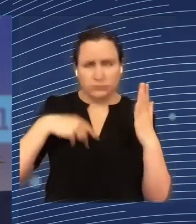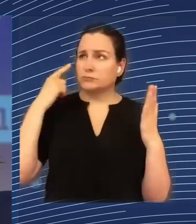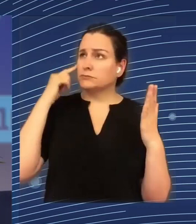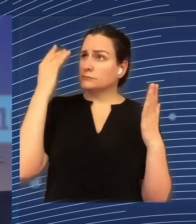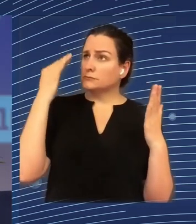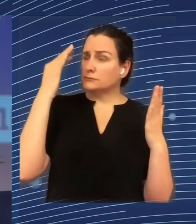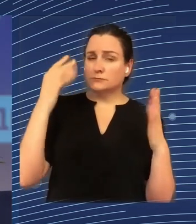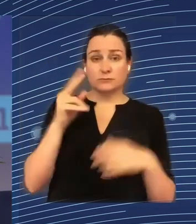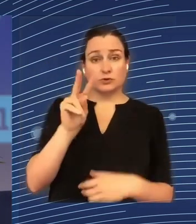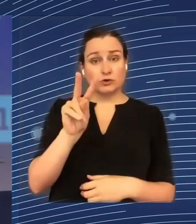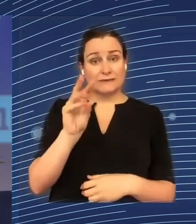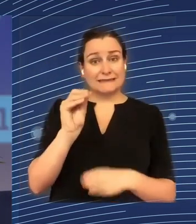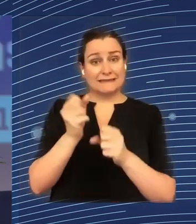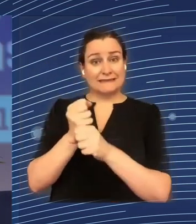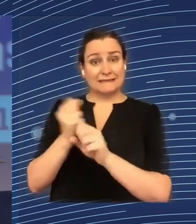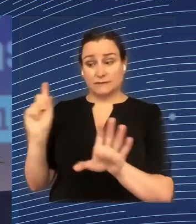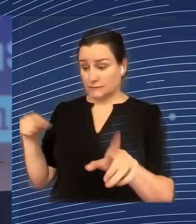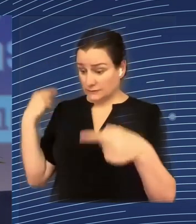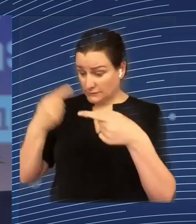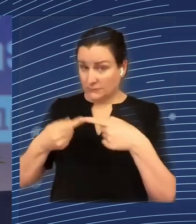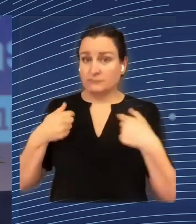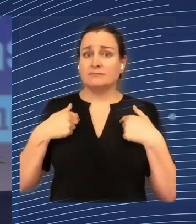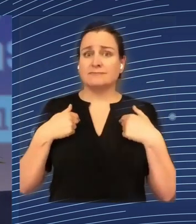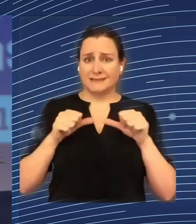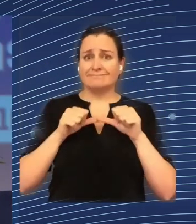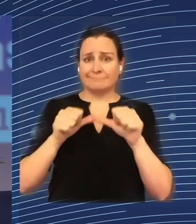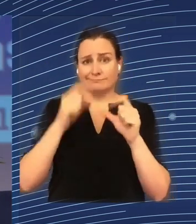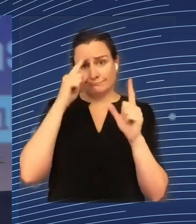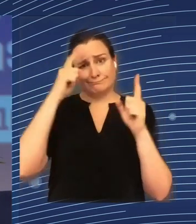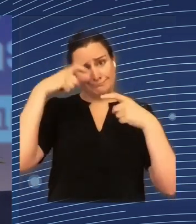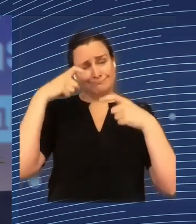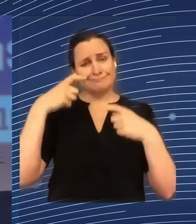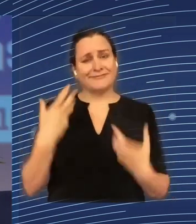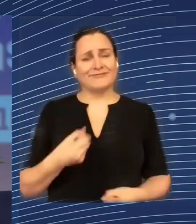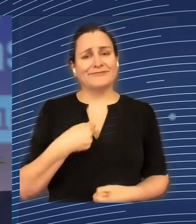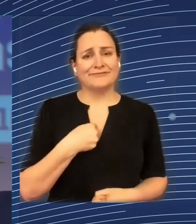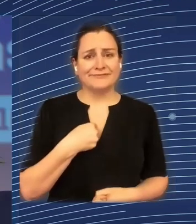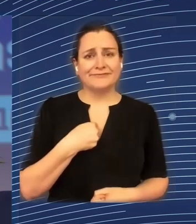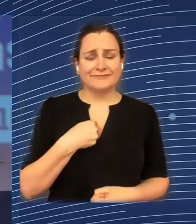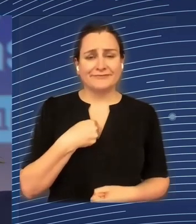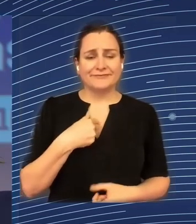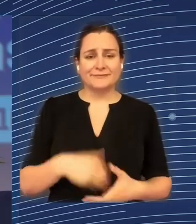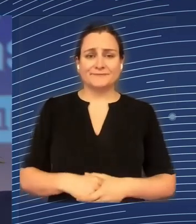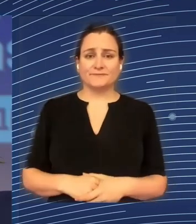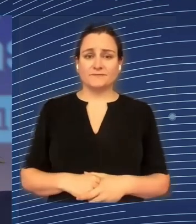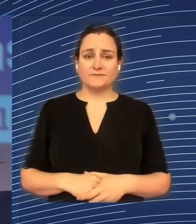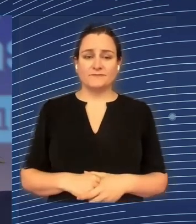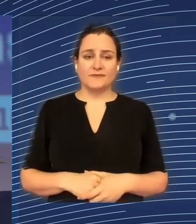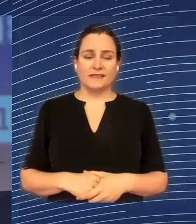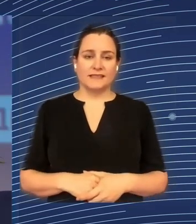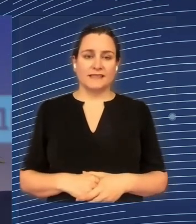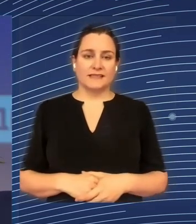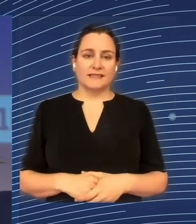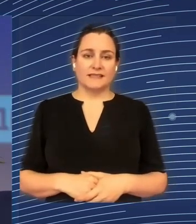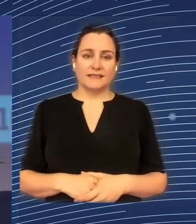it's so complex and it gets worse. Even we had all attempts to really